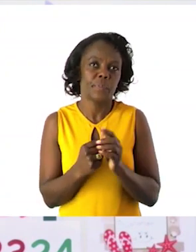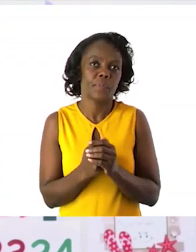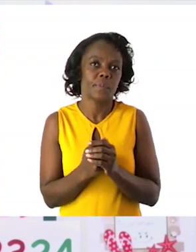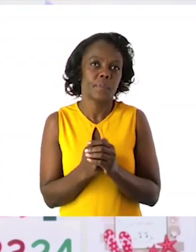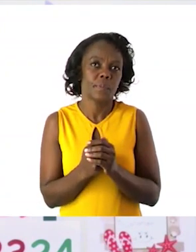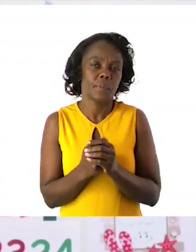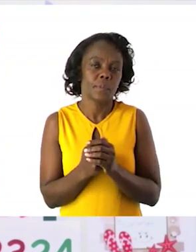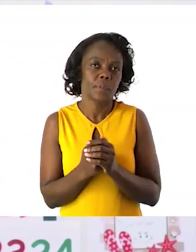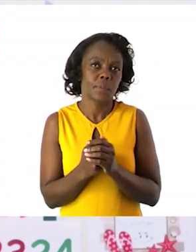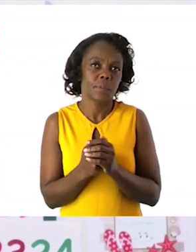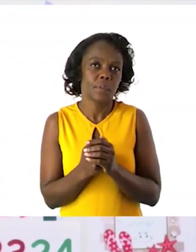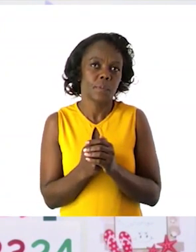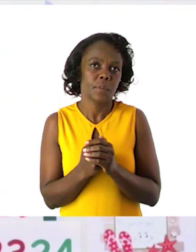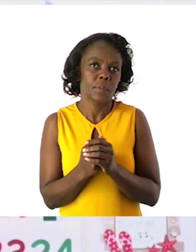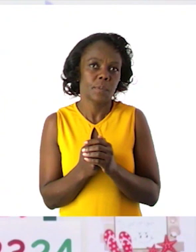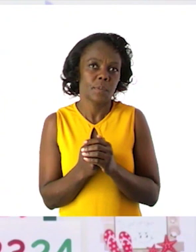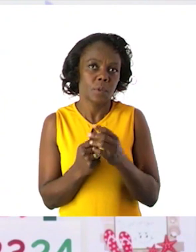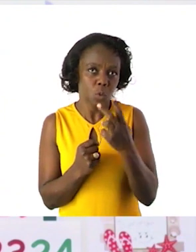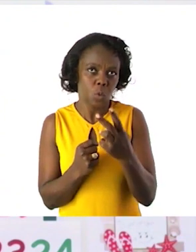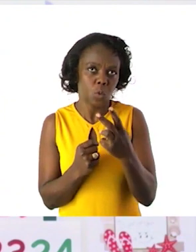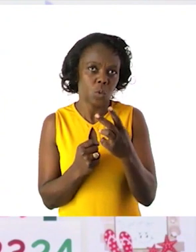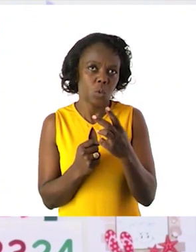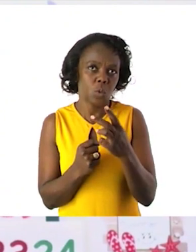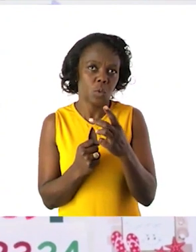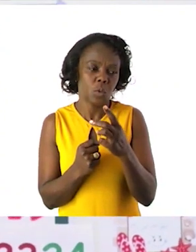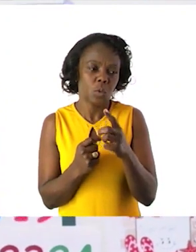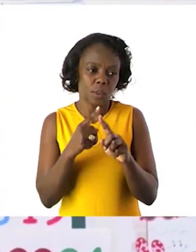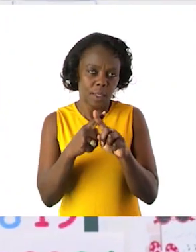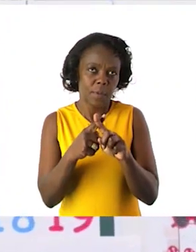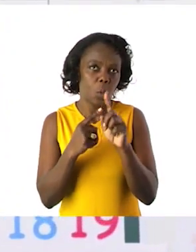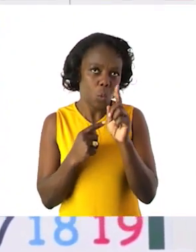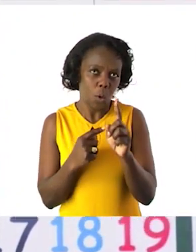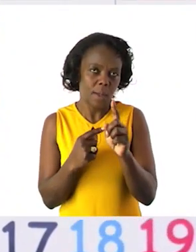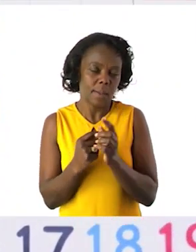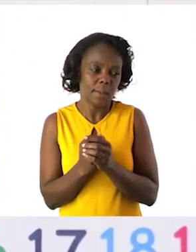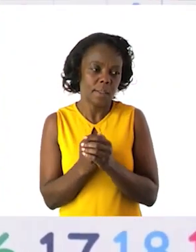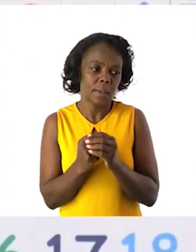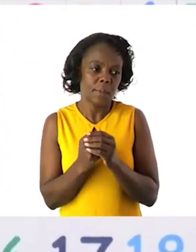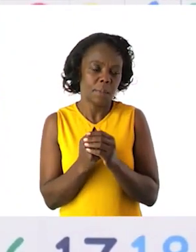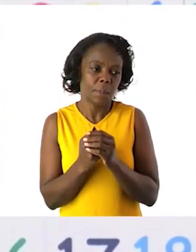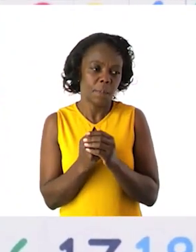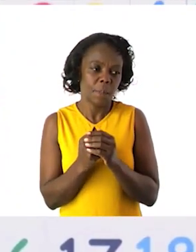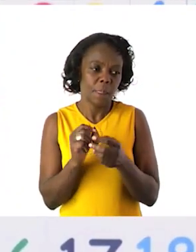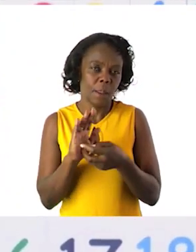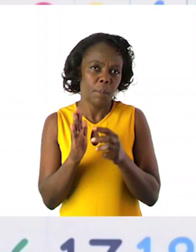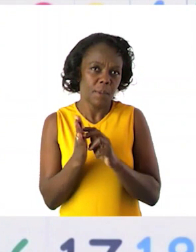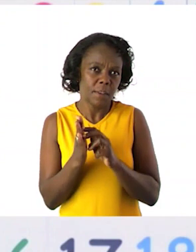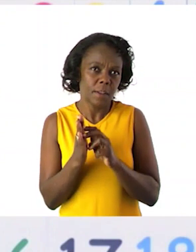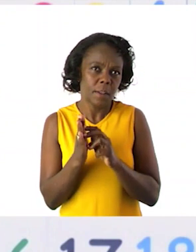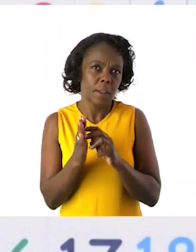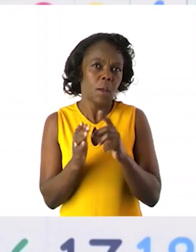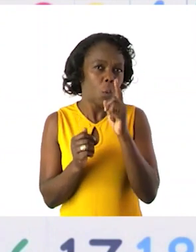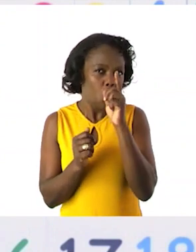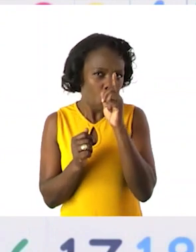is repeated addition. So 2 times 1. How many times should we add a 1? We